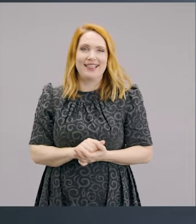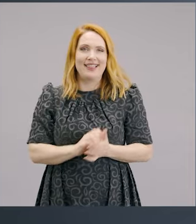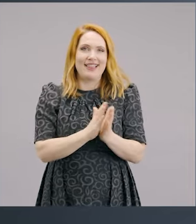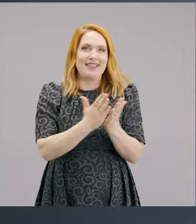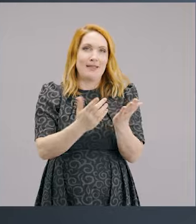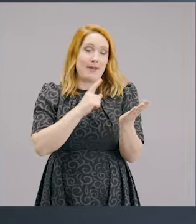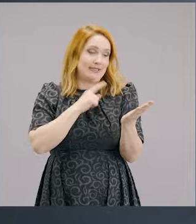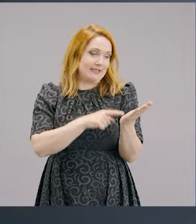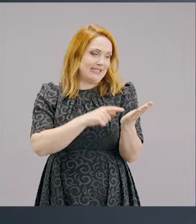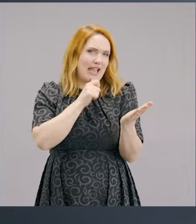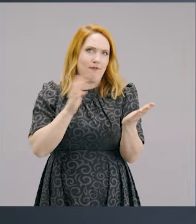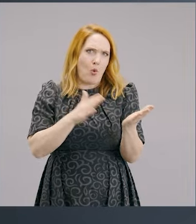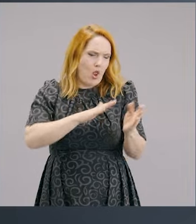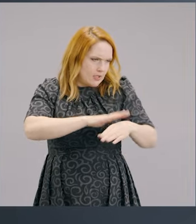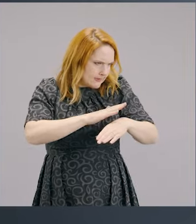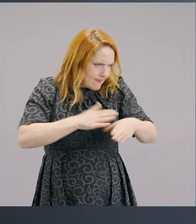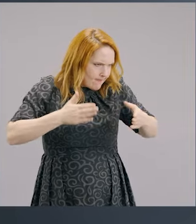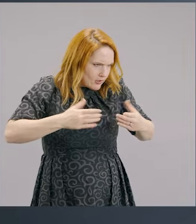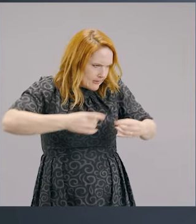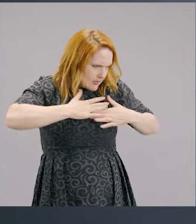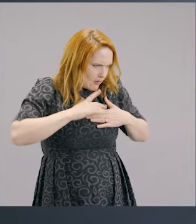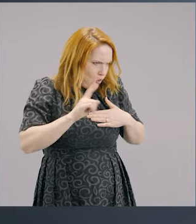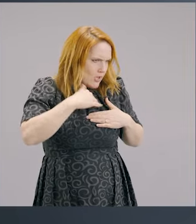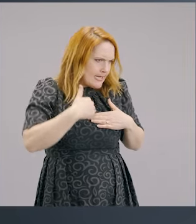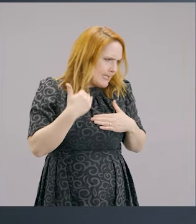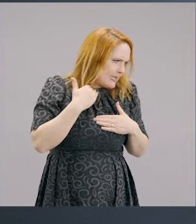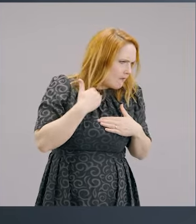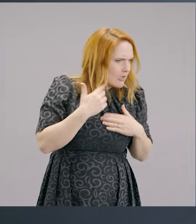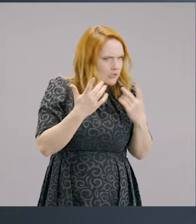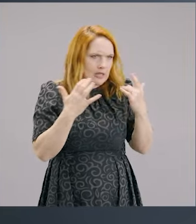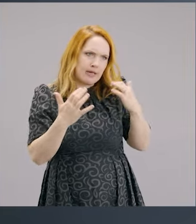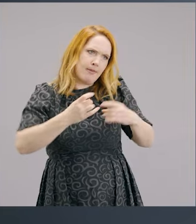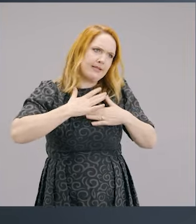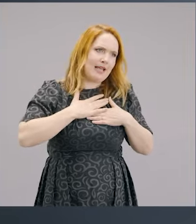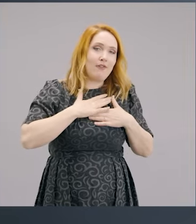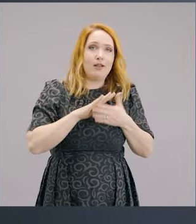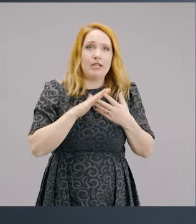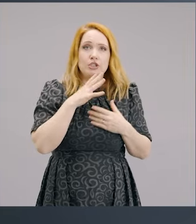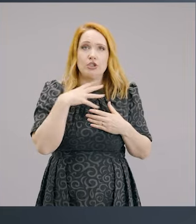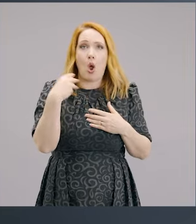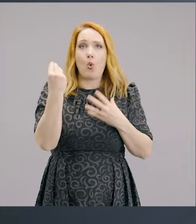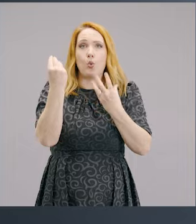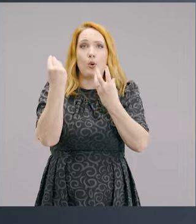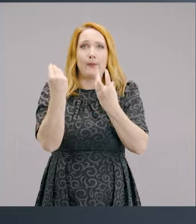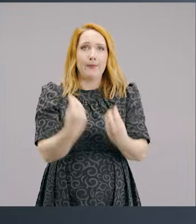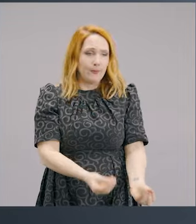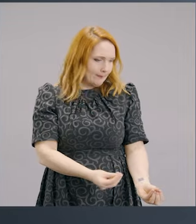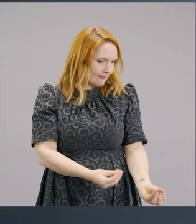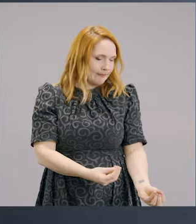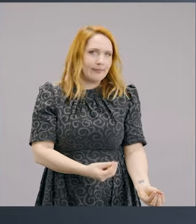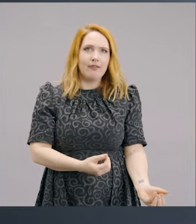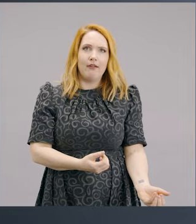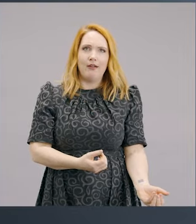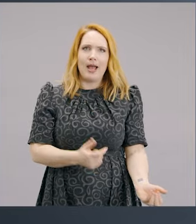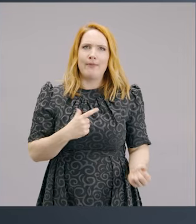Bible says that if we spend all of our time concentrating on this, there's another verse that says we lose our soul because this